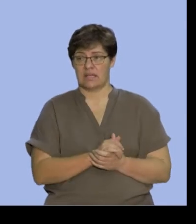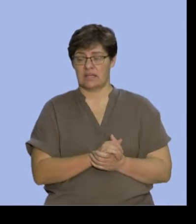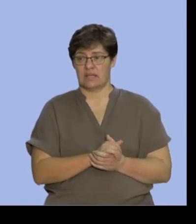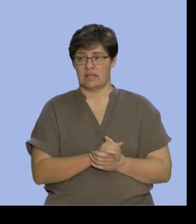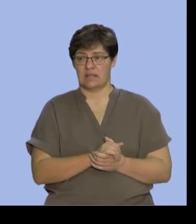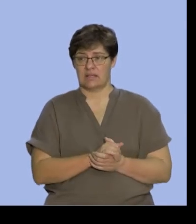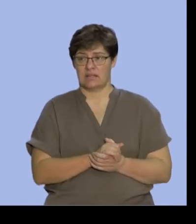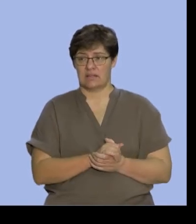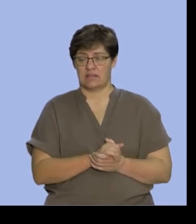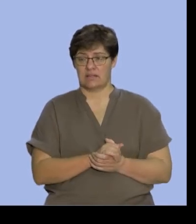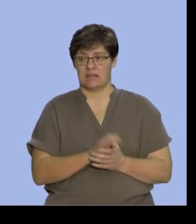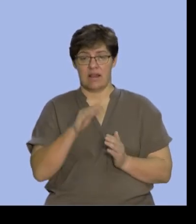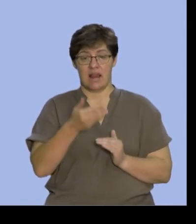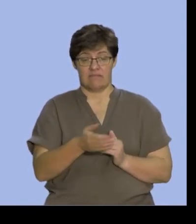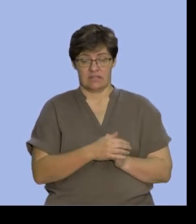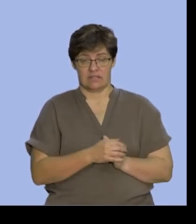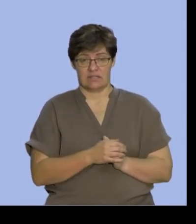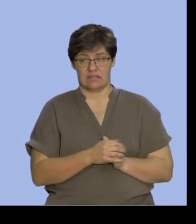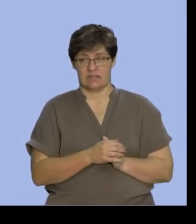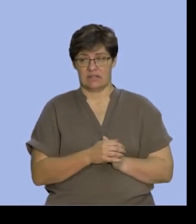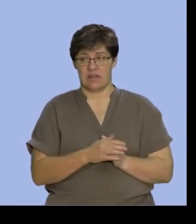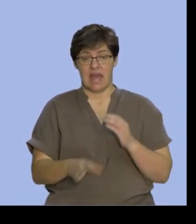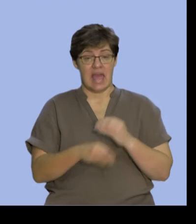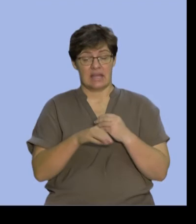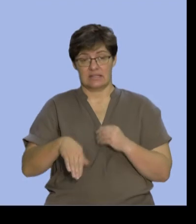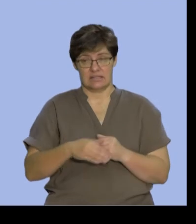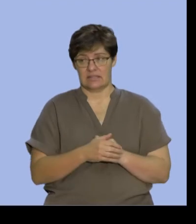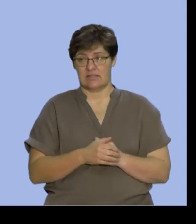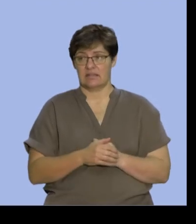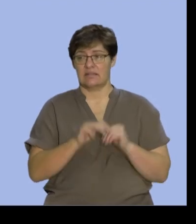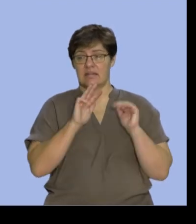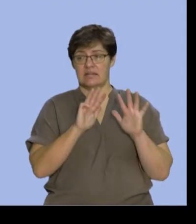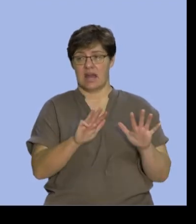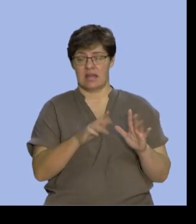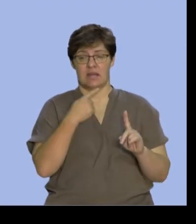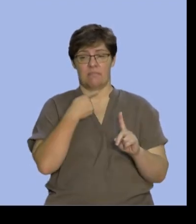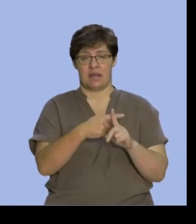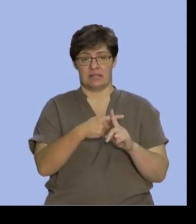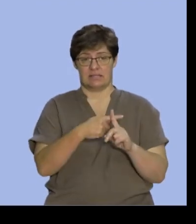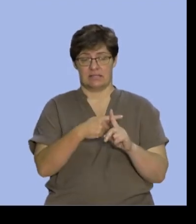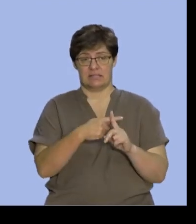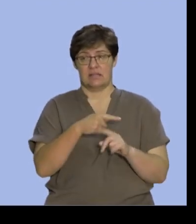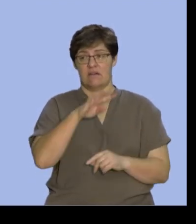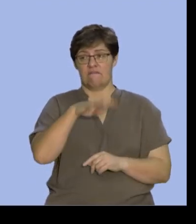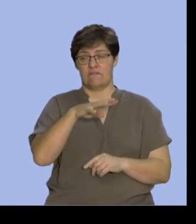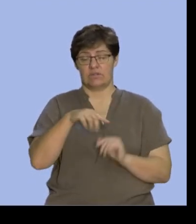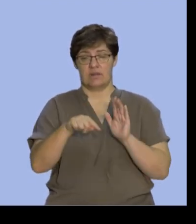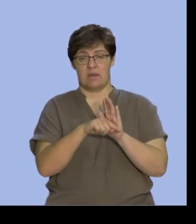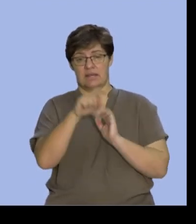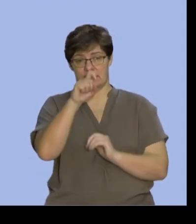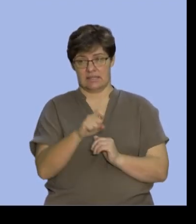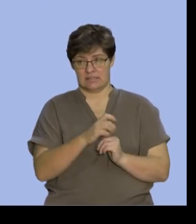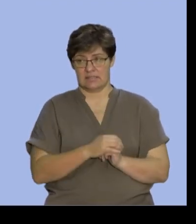things that I've got left that haven't been added is 9 plus 14 minus X